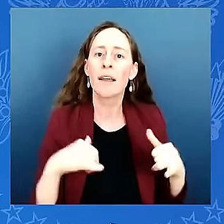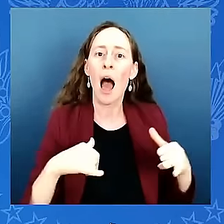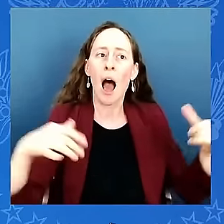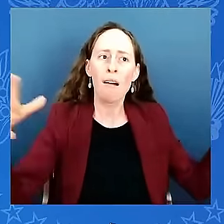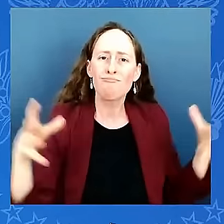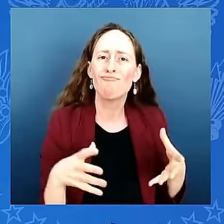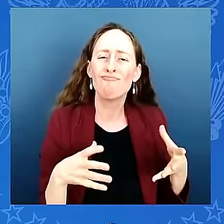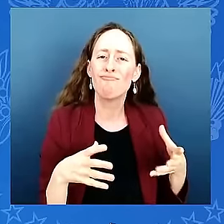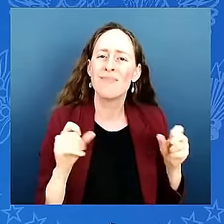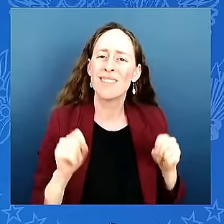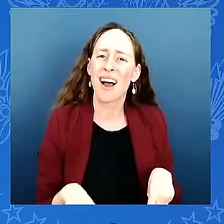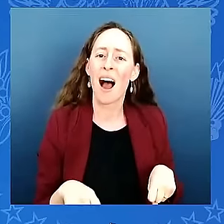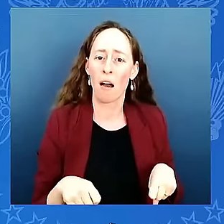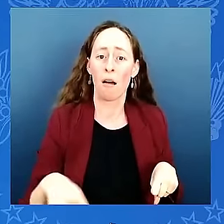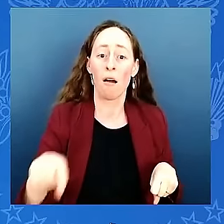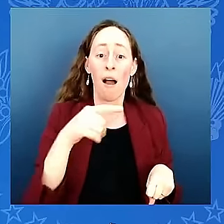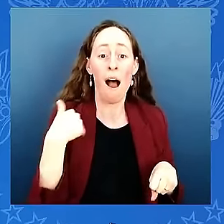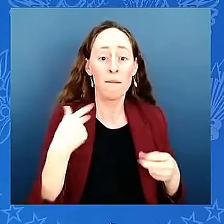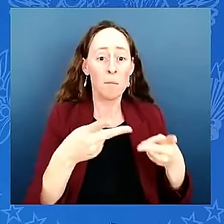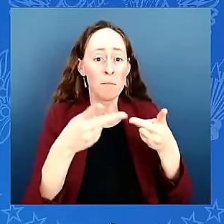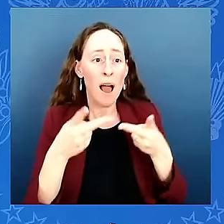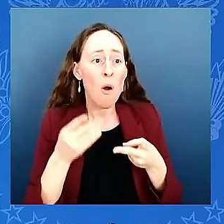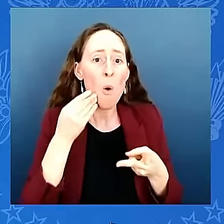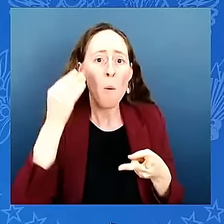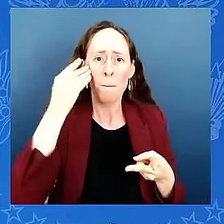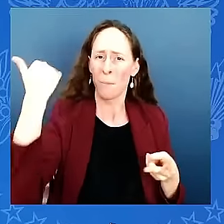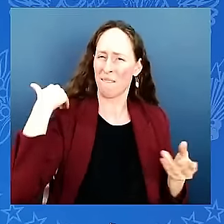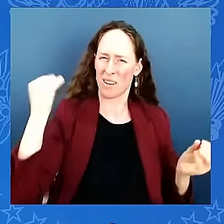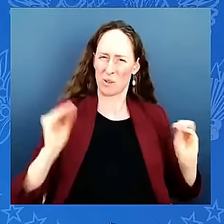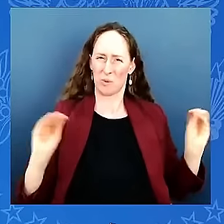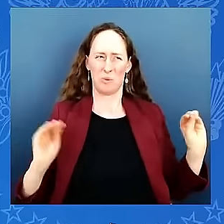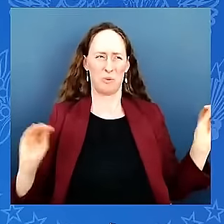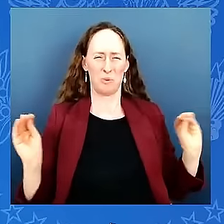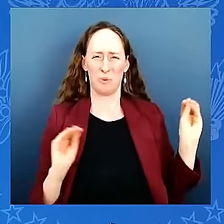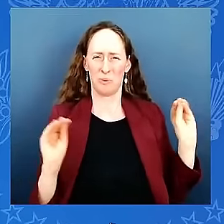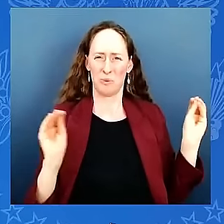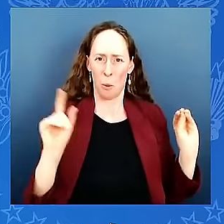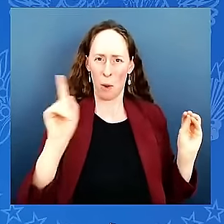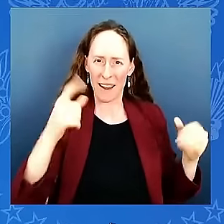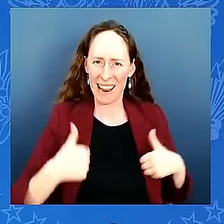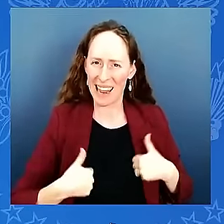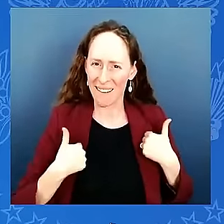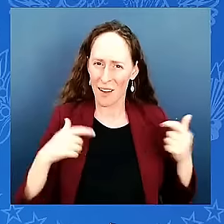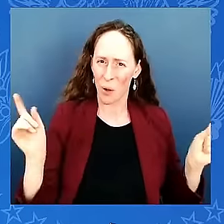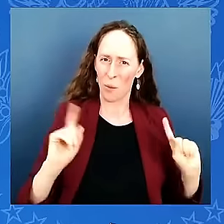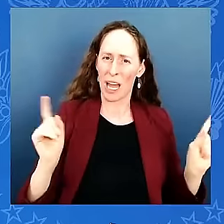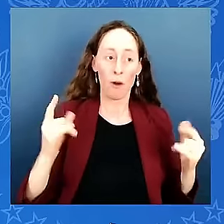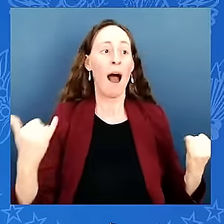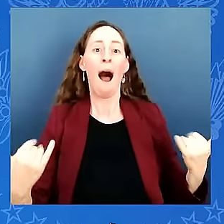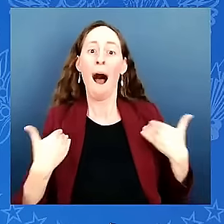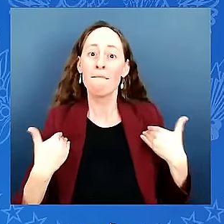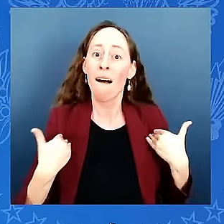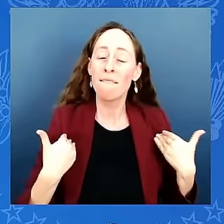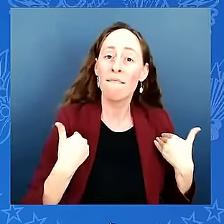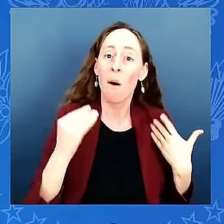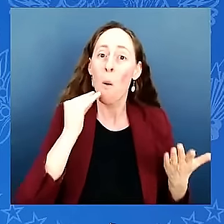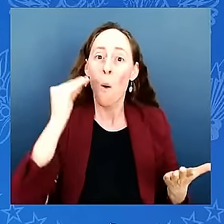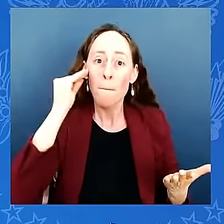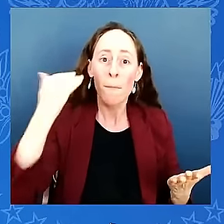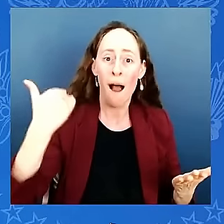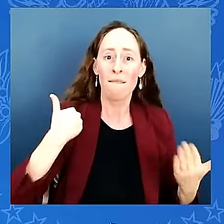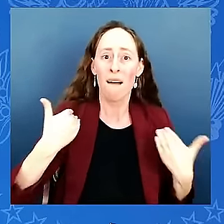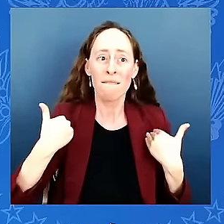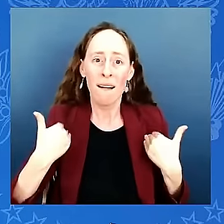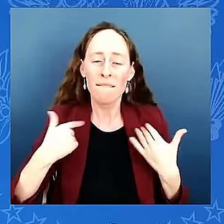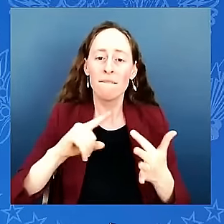for them to come back and we haven't been able to do that for them so with this project